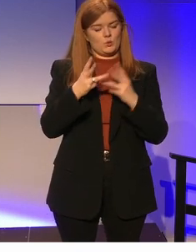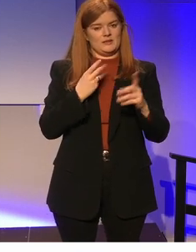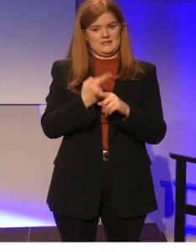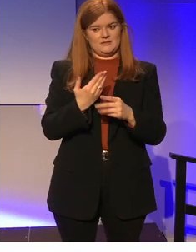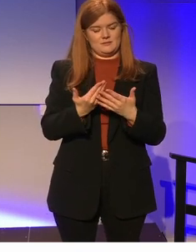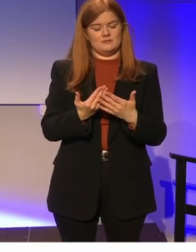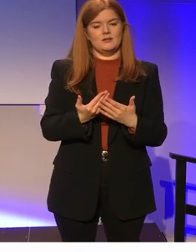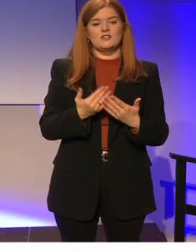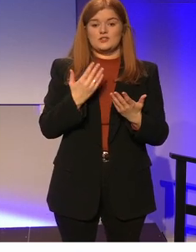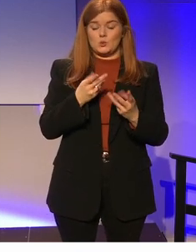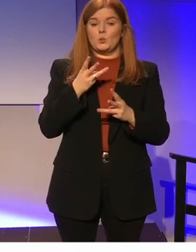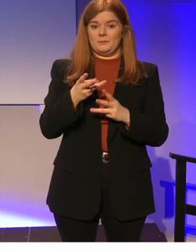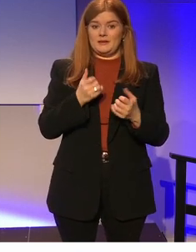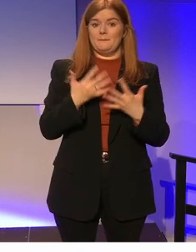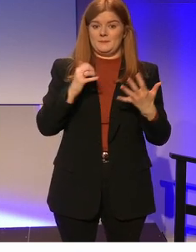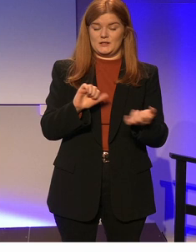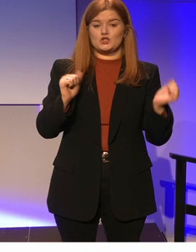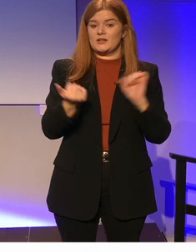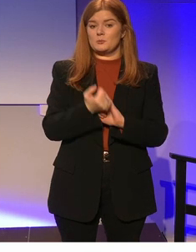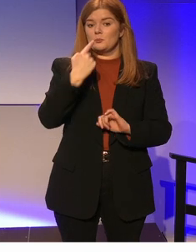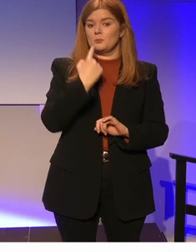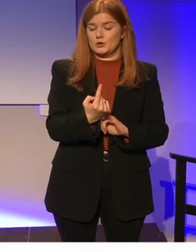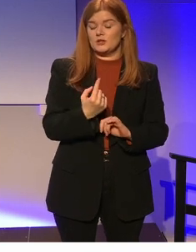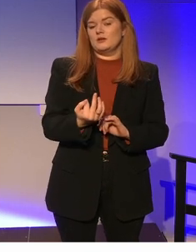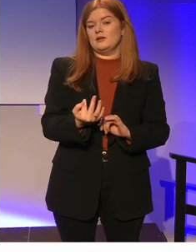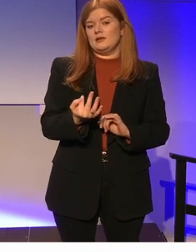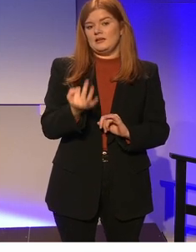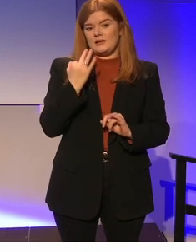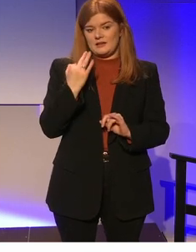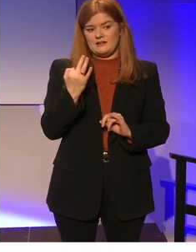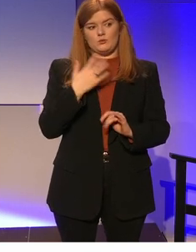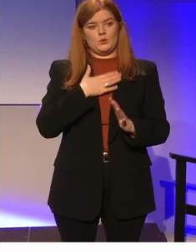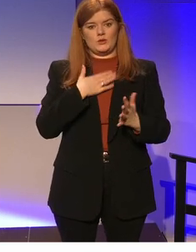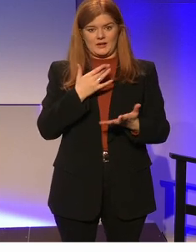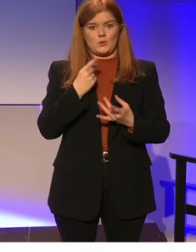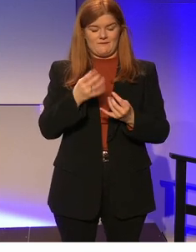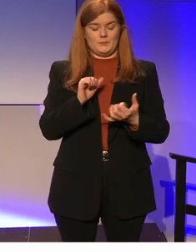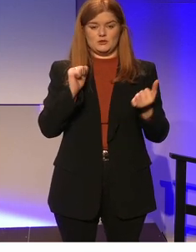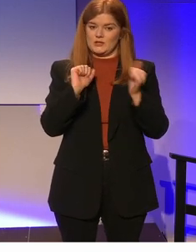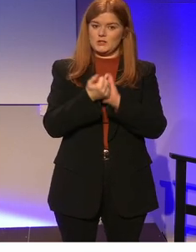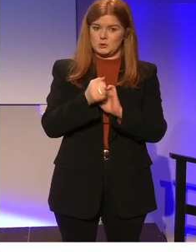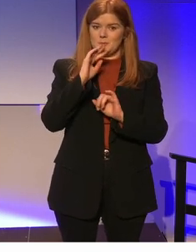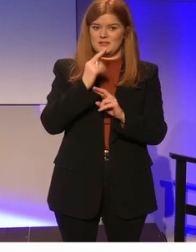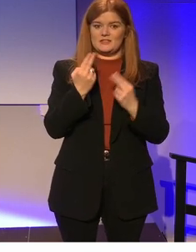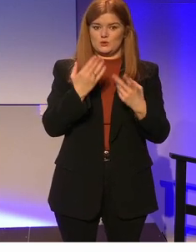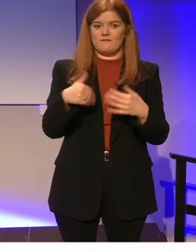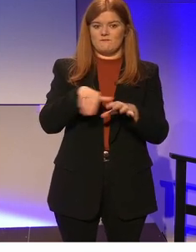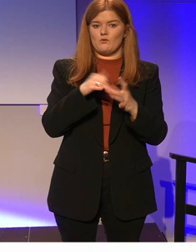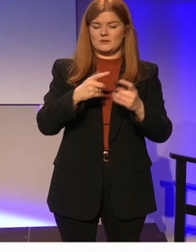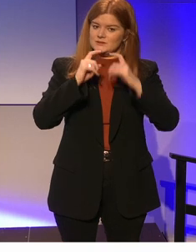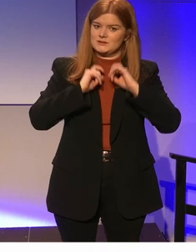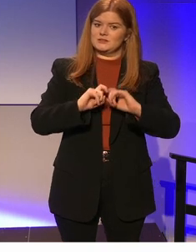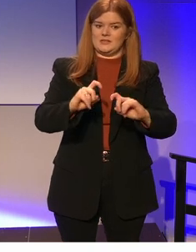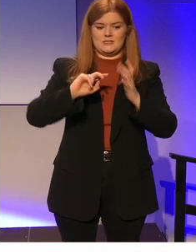decades before. And there was going to be a sea change. However, in order for there to be a sea change, it would involve the